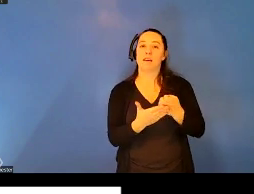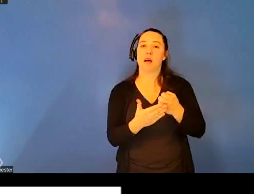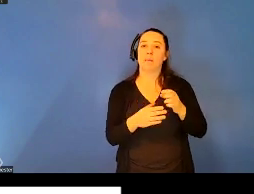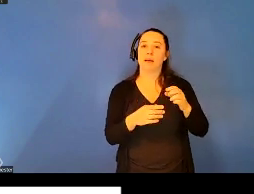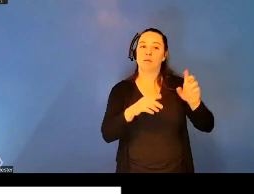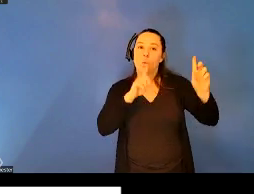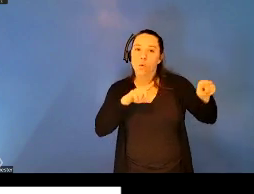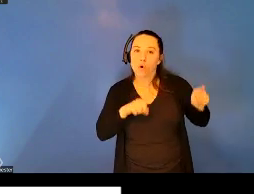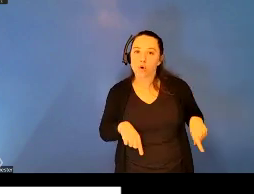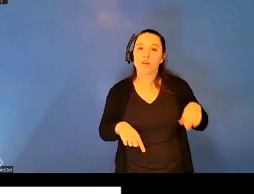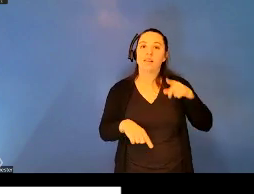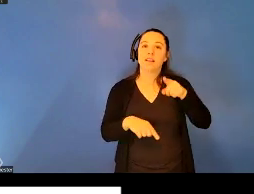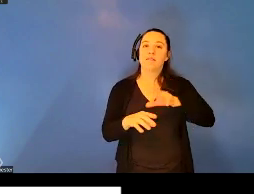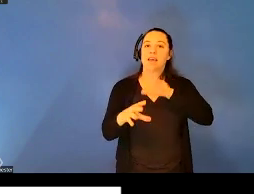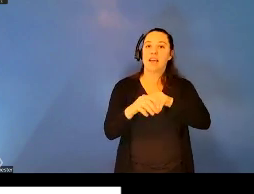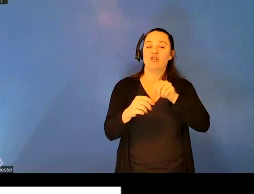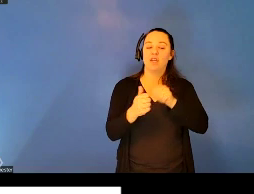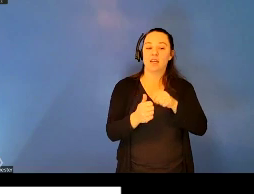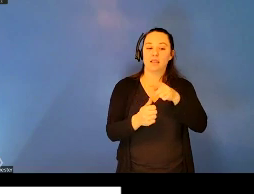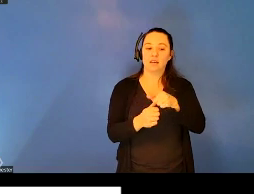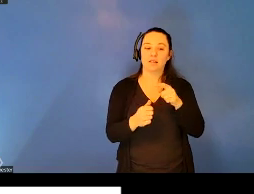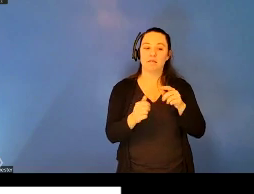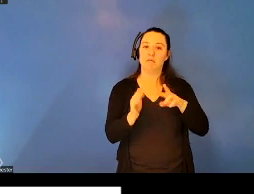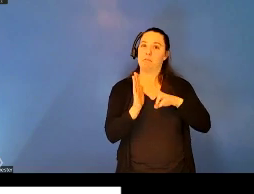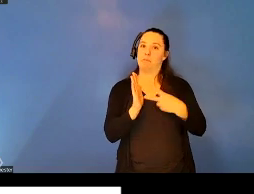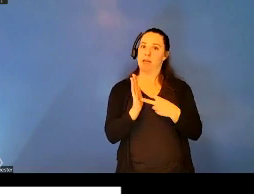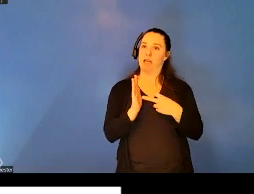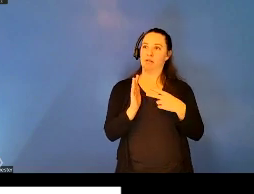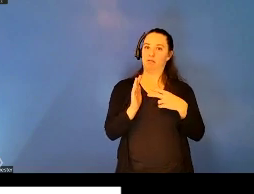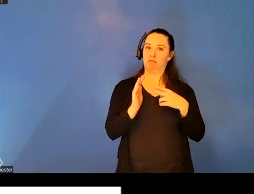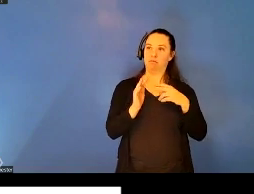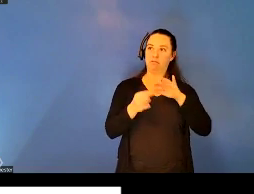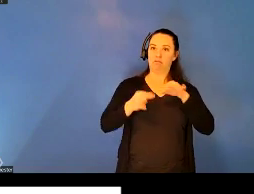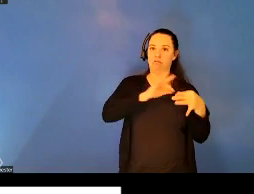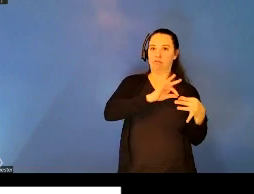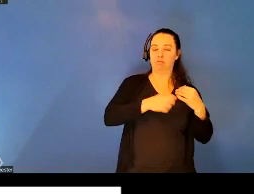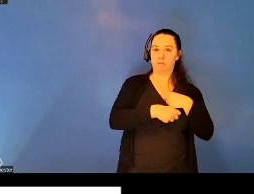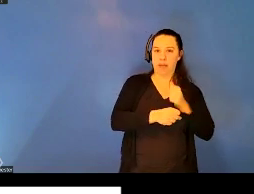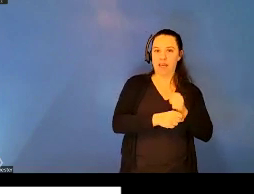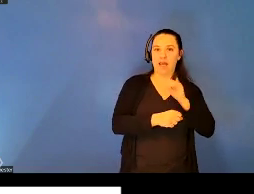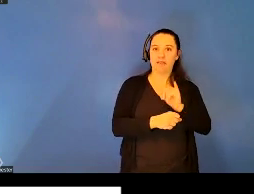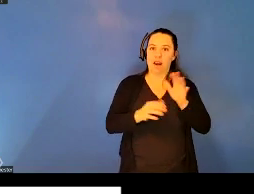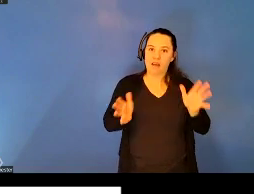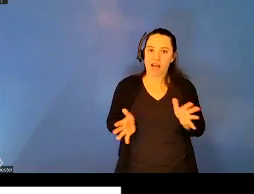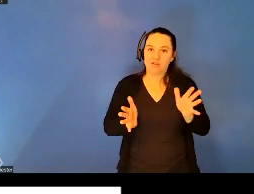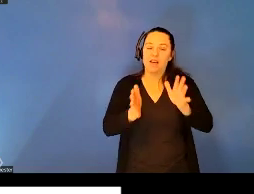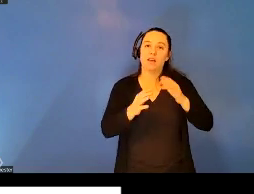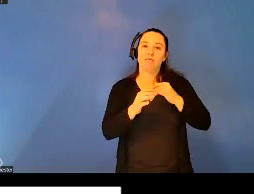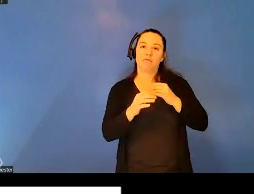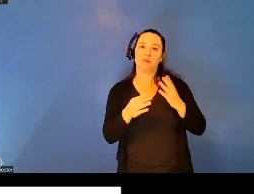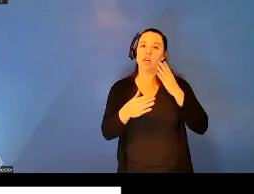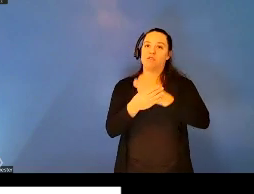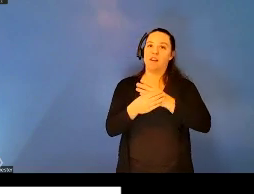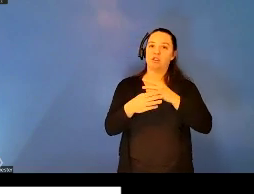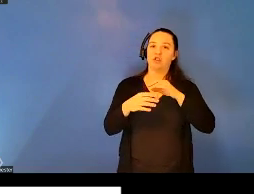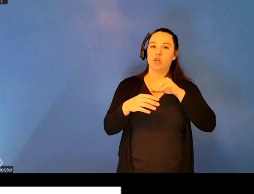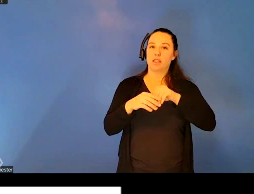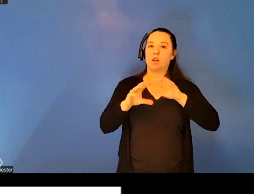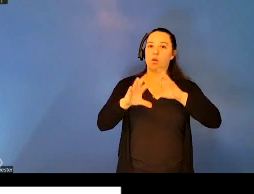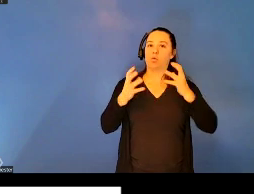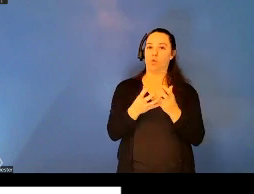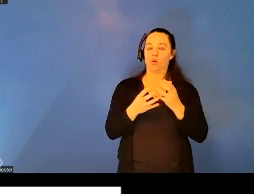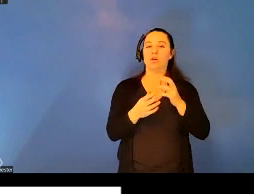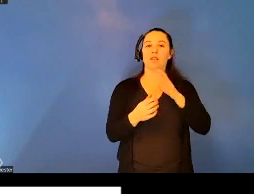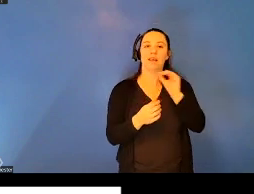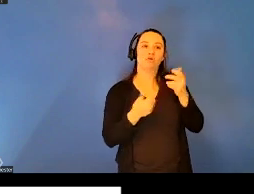signification, signification of meaning making that have advocated interventions around the world in the interests of Europe and North America.